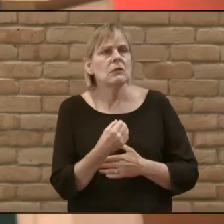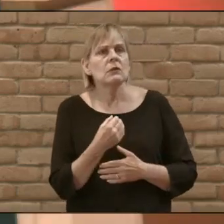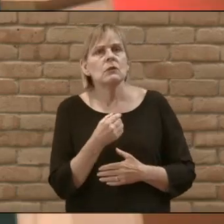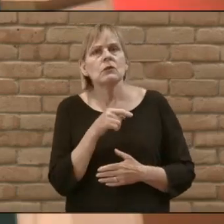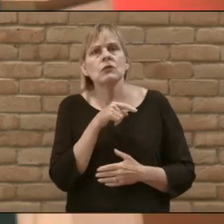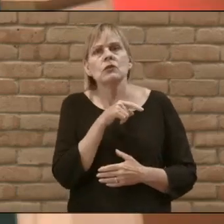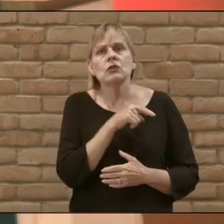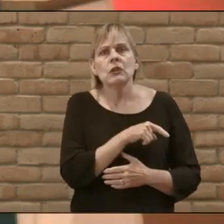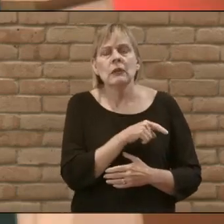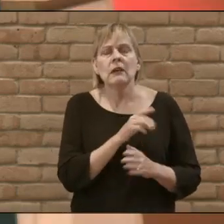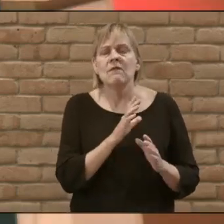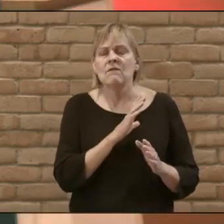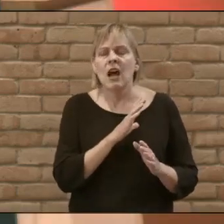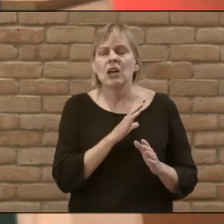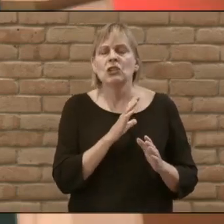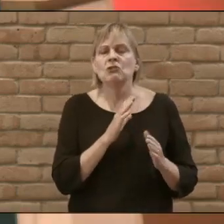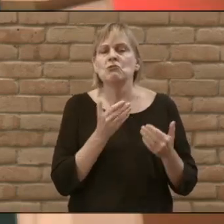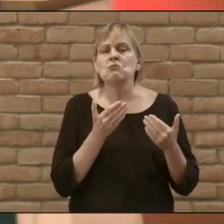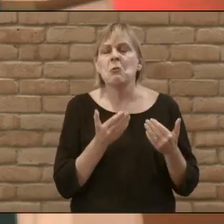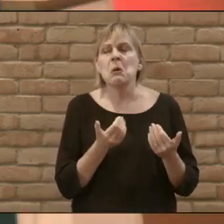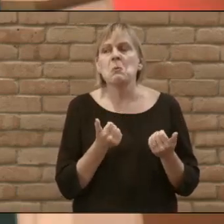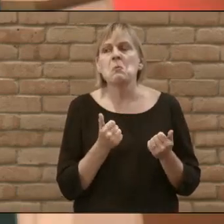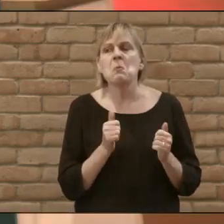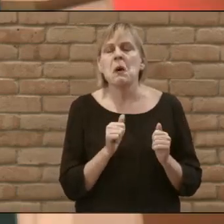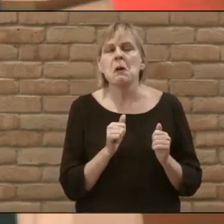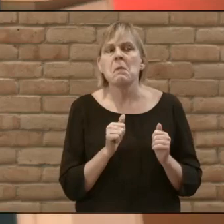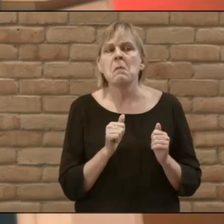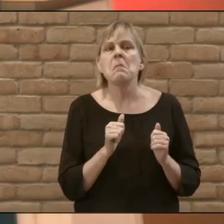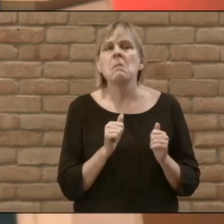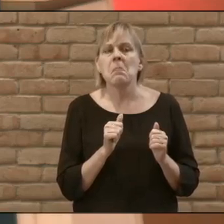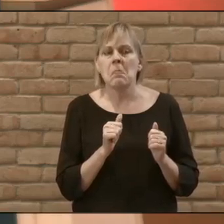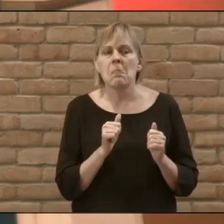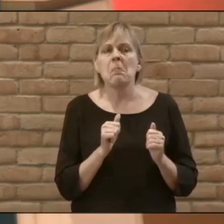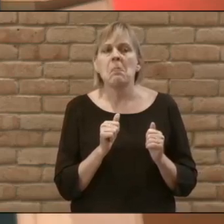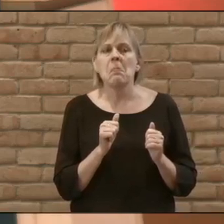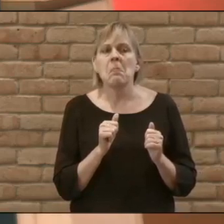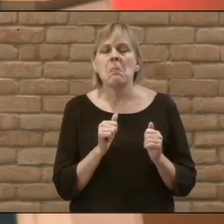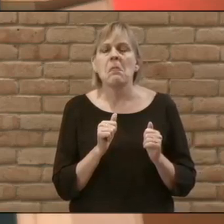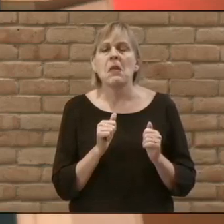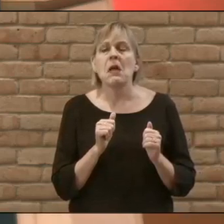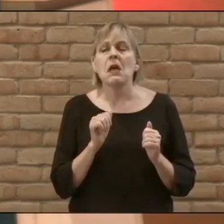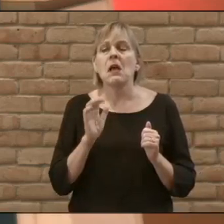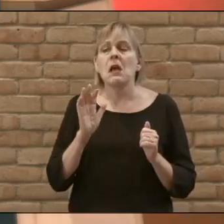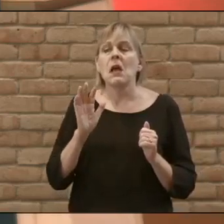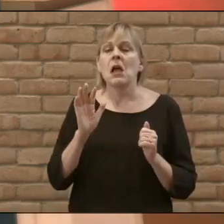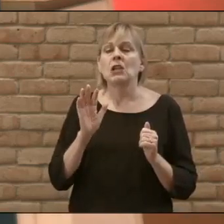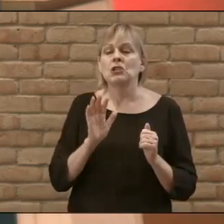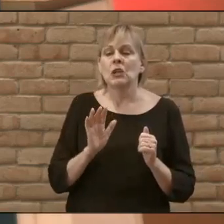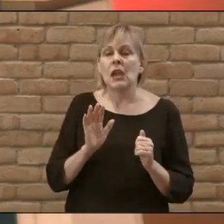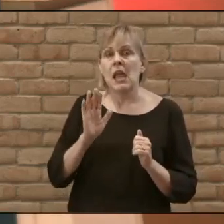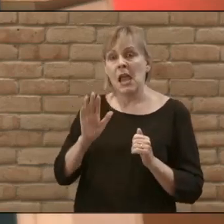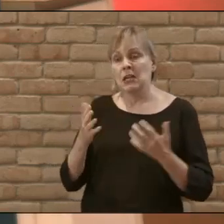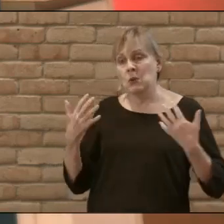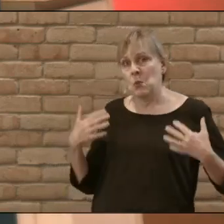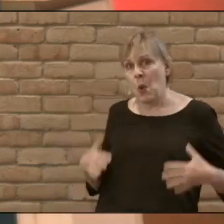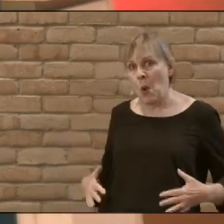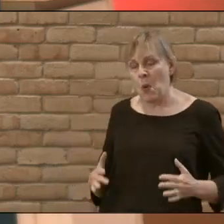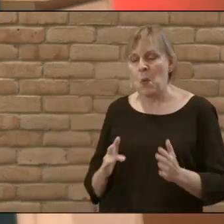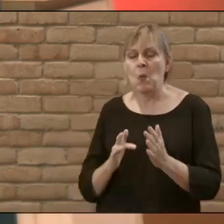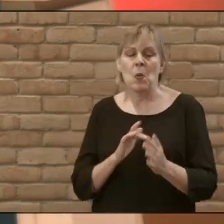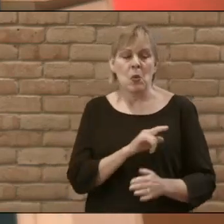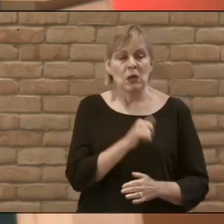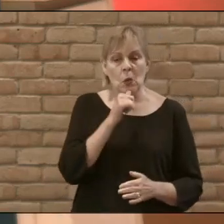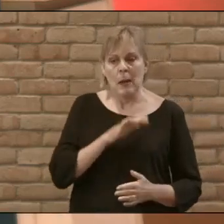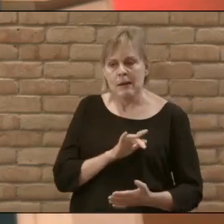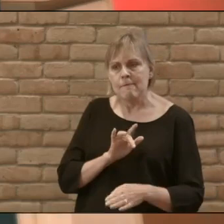She takes her chance in the hustle and bustle of this crowd, pressing on, pressing around Jesus on all sides to reach out and just touch the edge